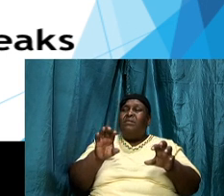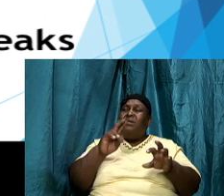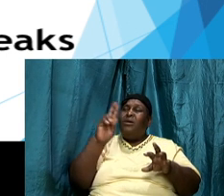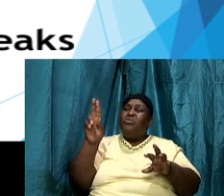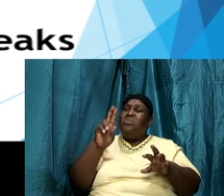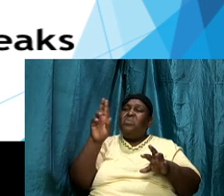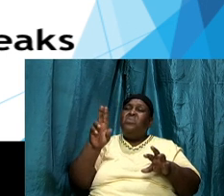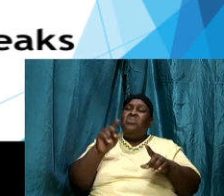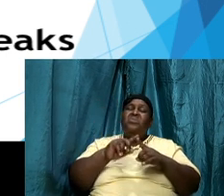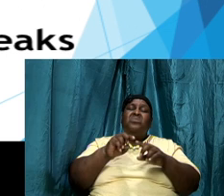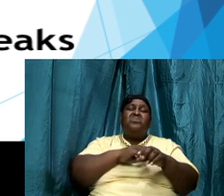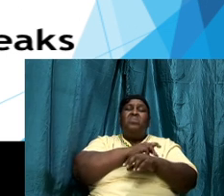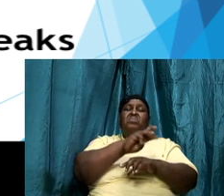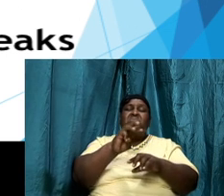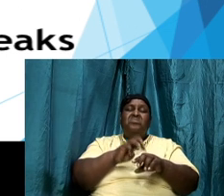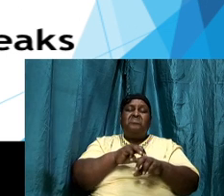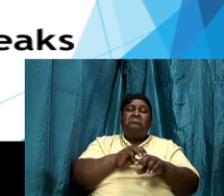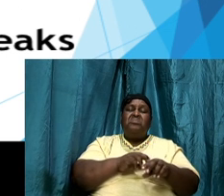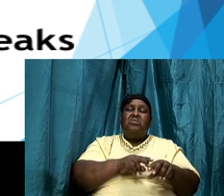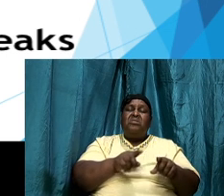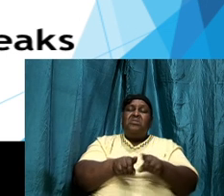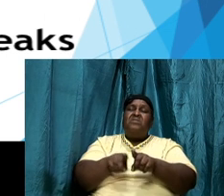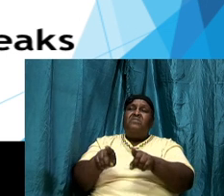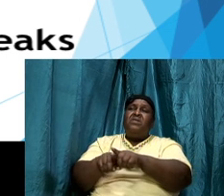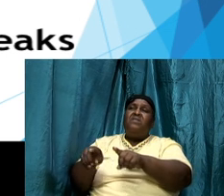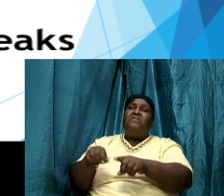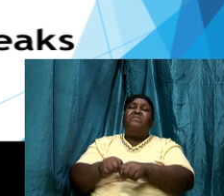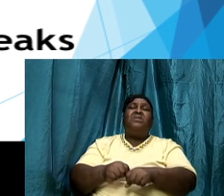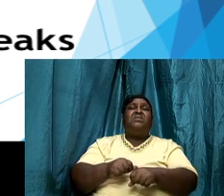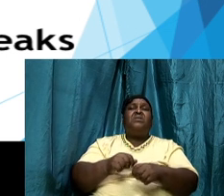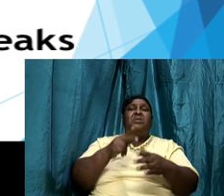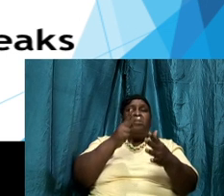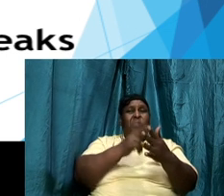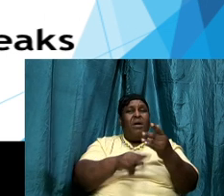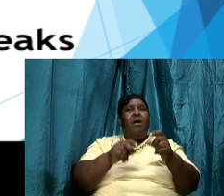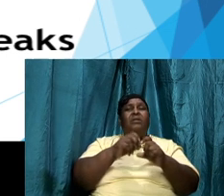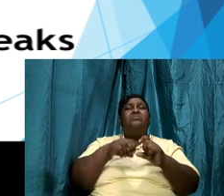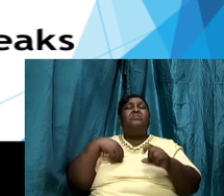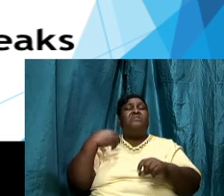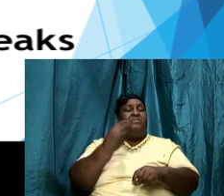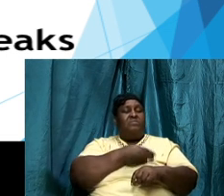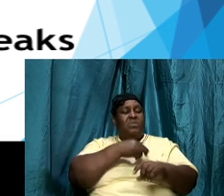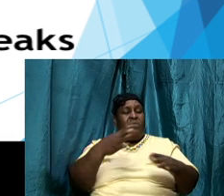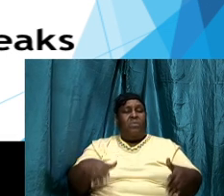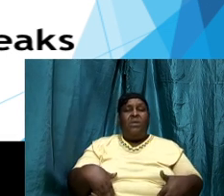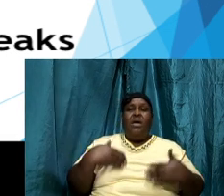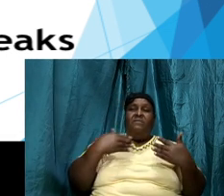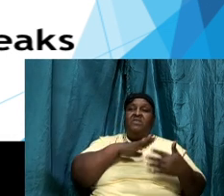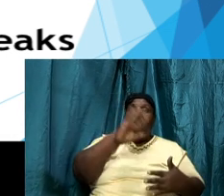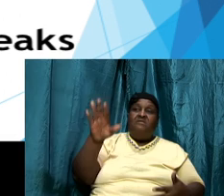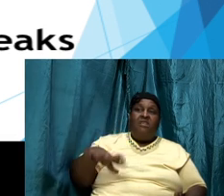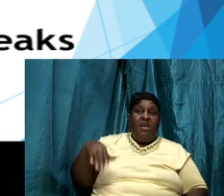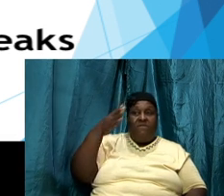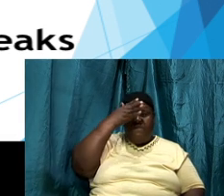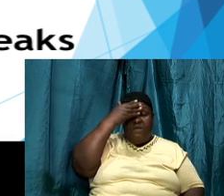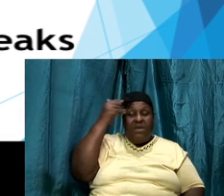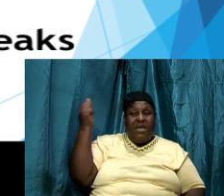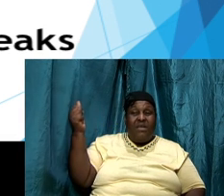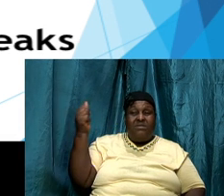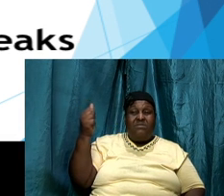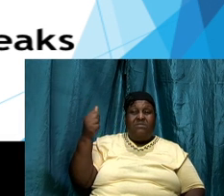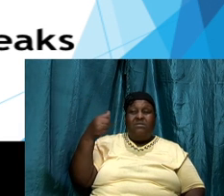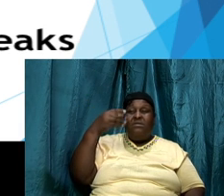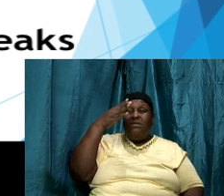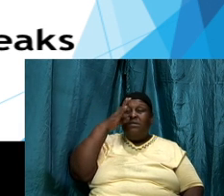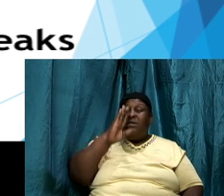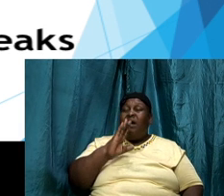to minister to different areas and aspects of our life never forget God speaks